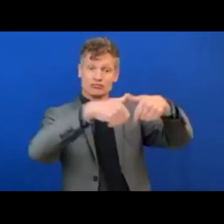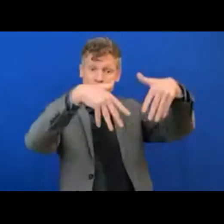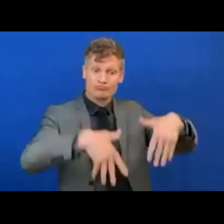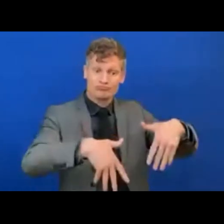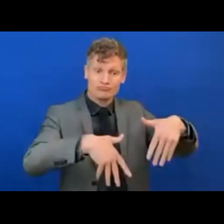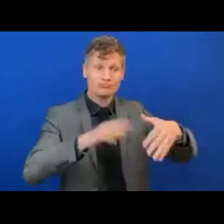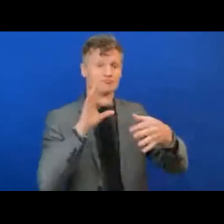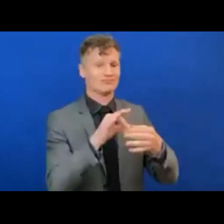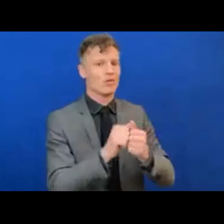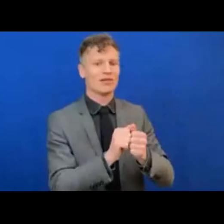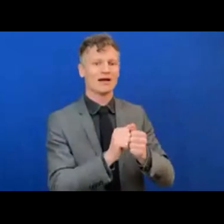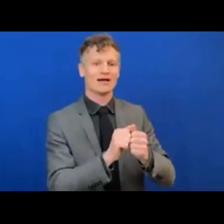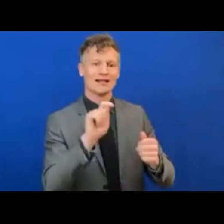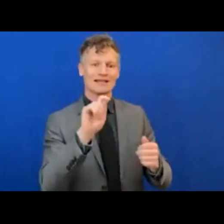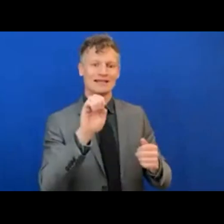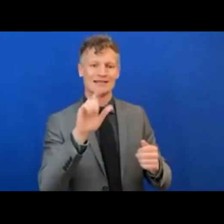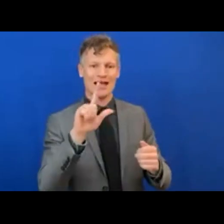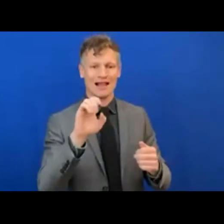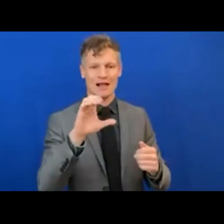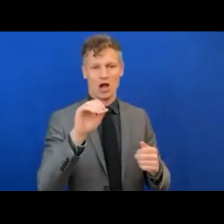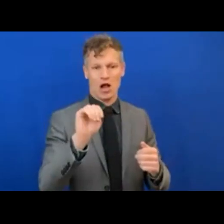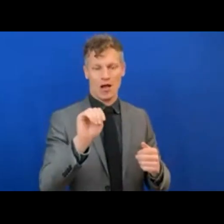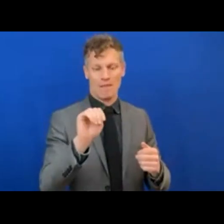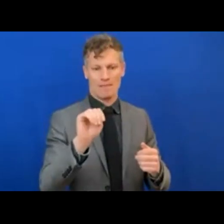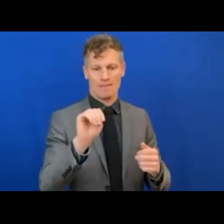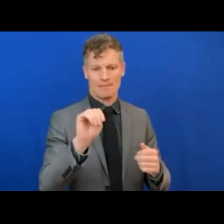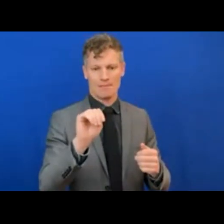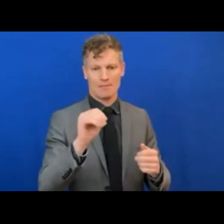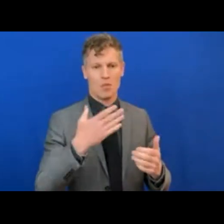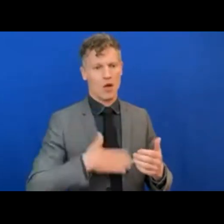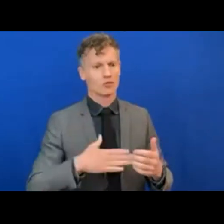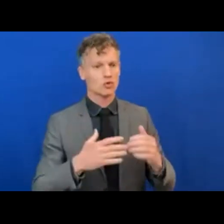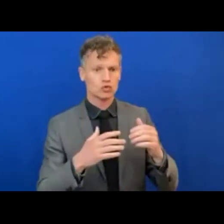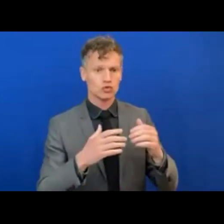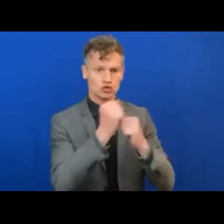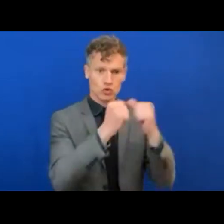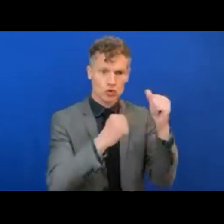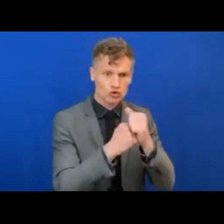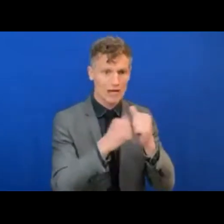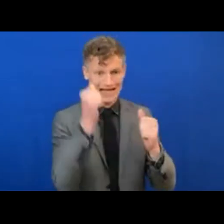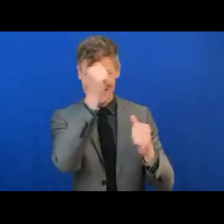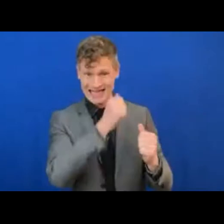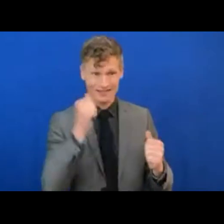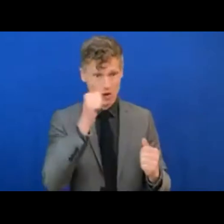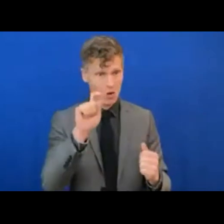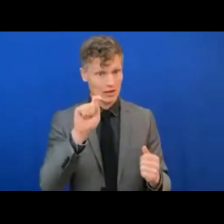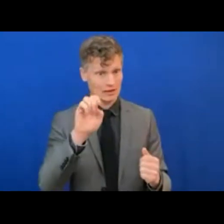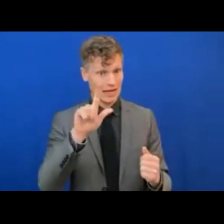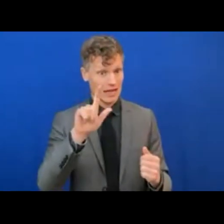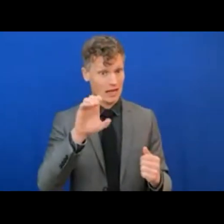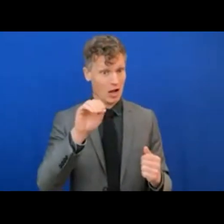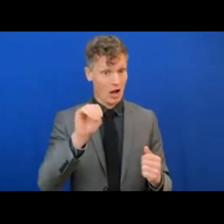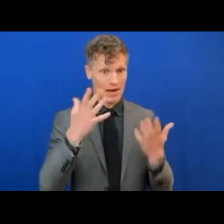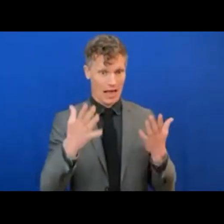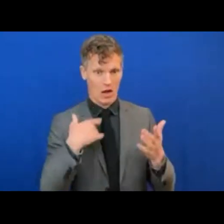Separation of infrastructure and first service wings of Etio Telecom is being considered to leverage cost and